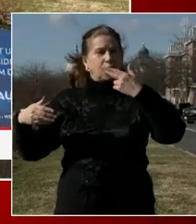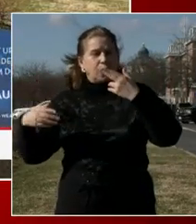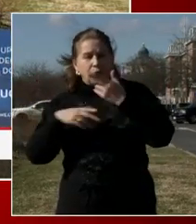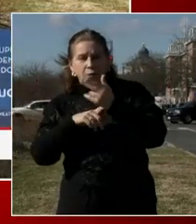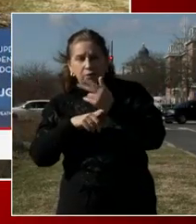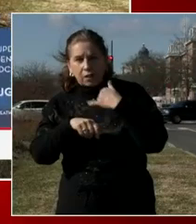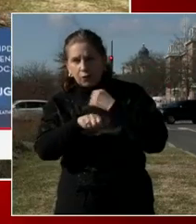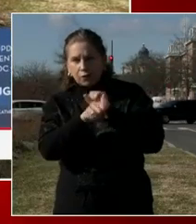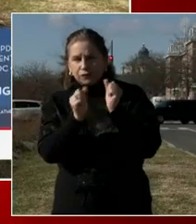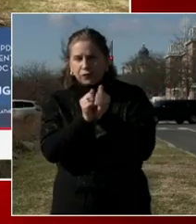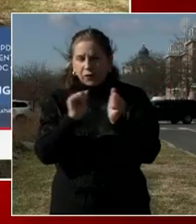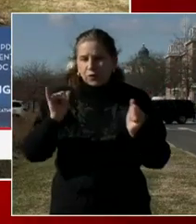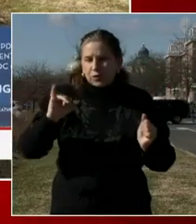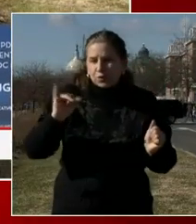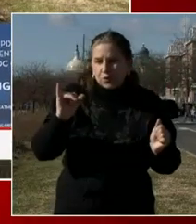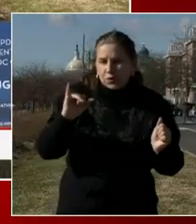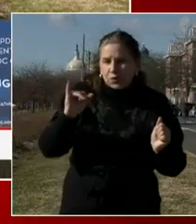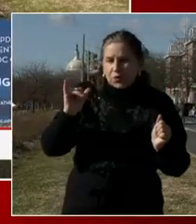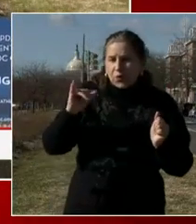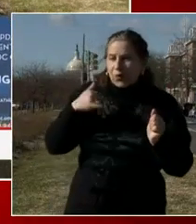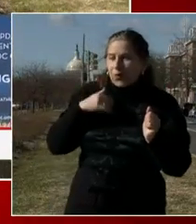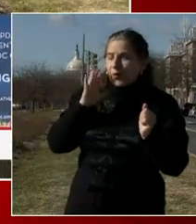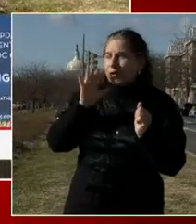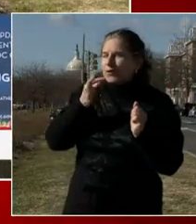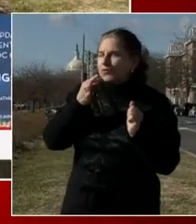as we do that very soon. Thank you, Madam Mayor. you.